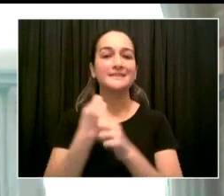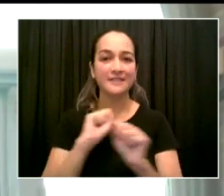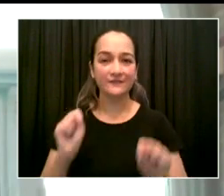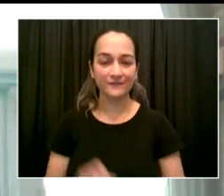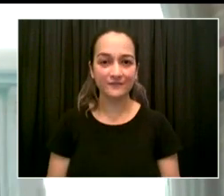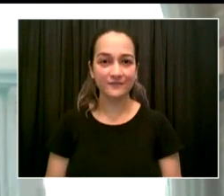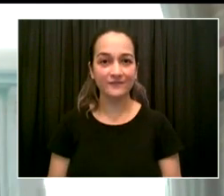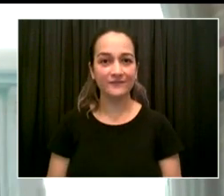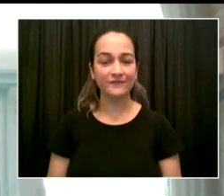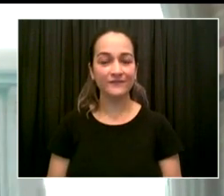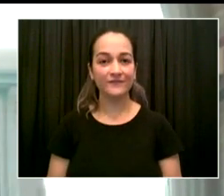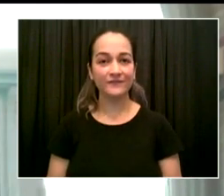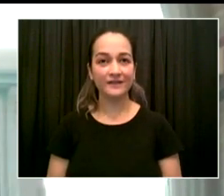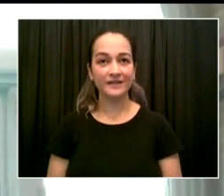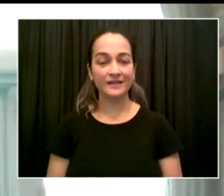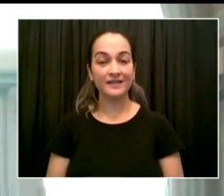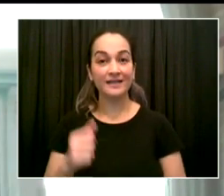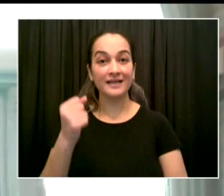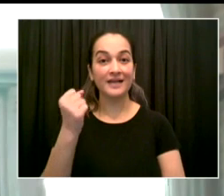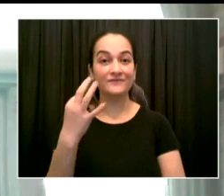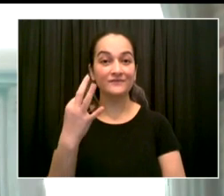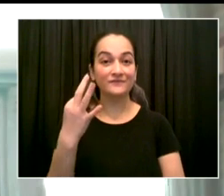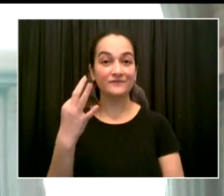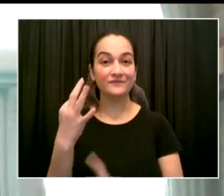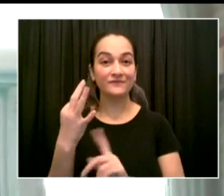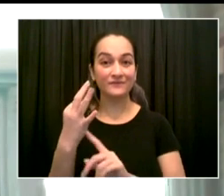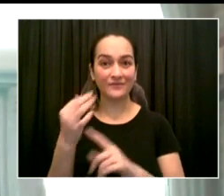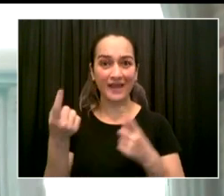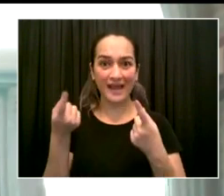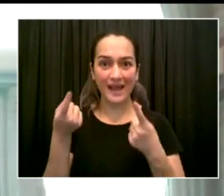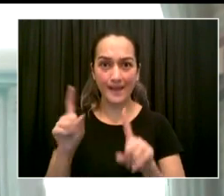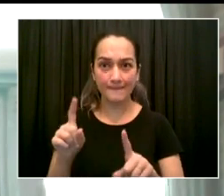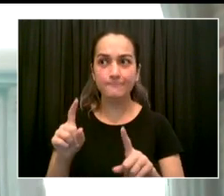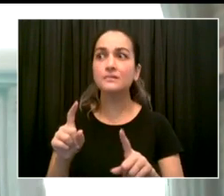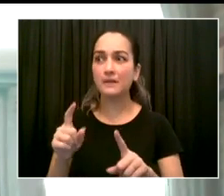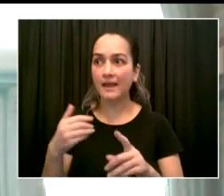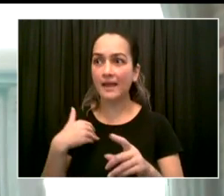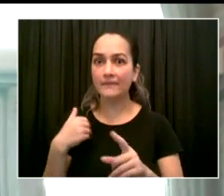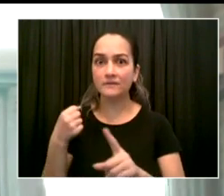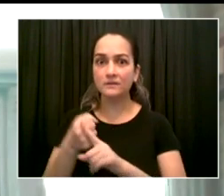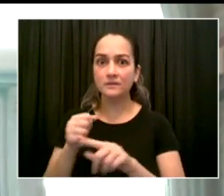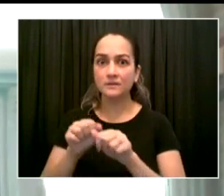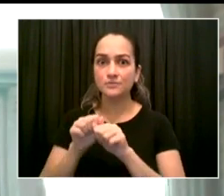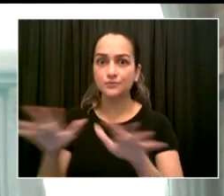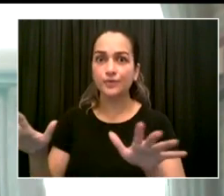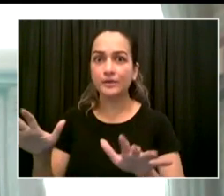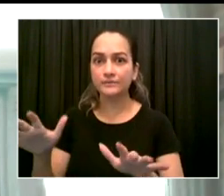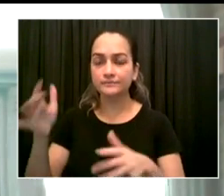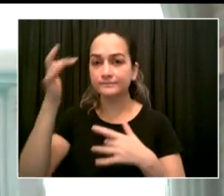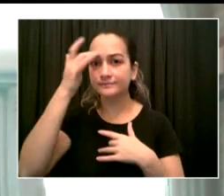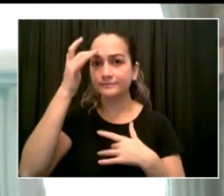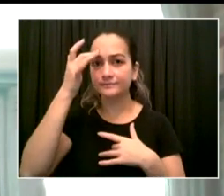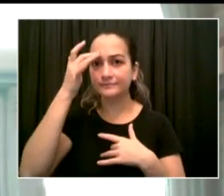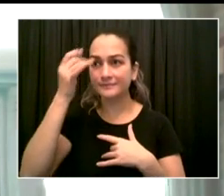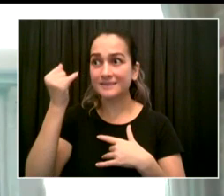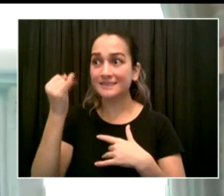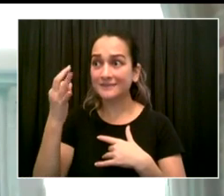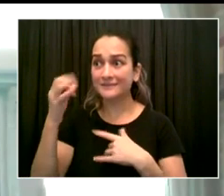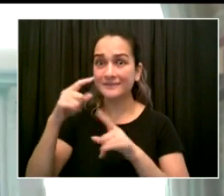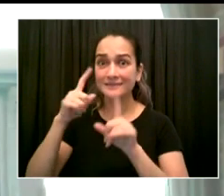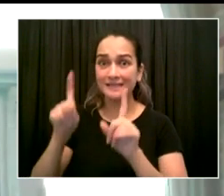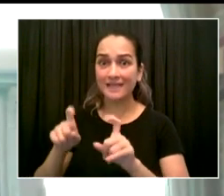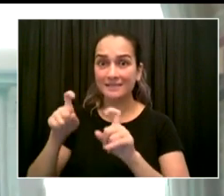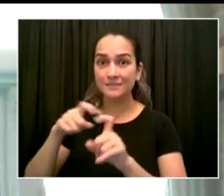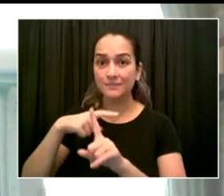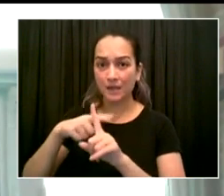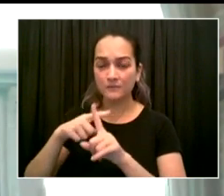and quarantine close contacts for 10 days with confirmation of a positive test. Fully vaccinated individuals will not have